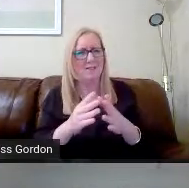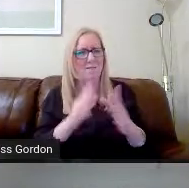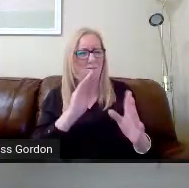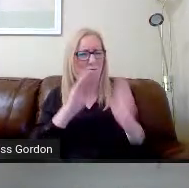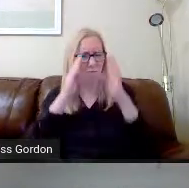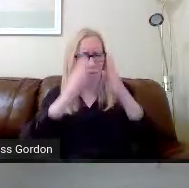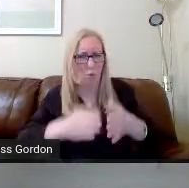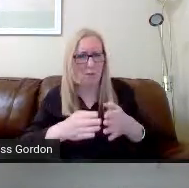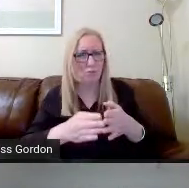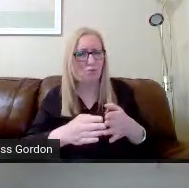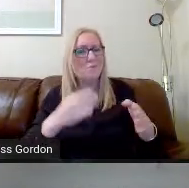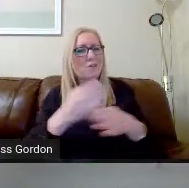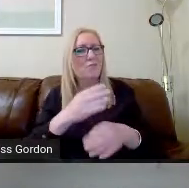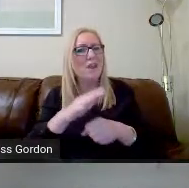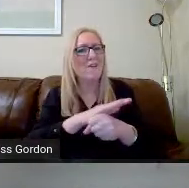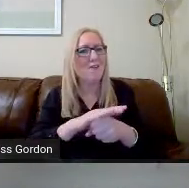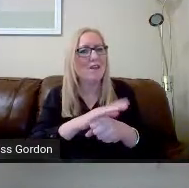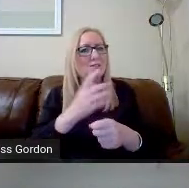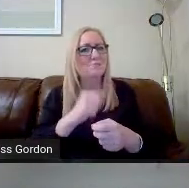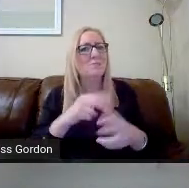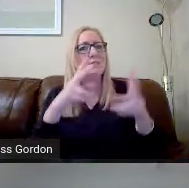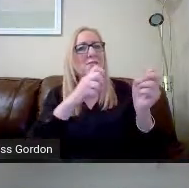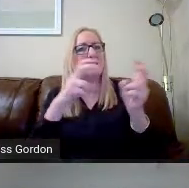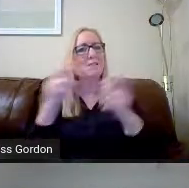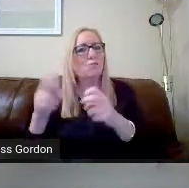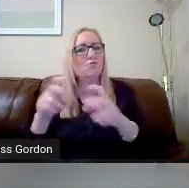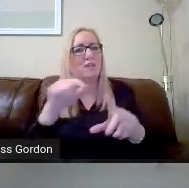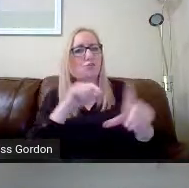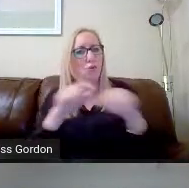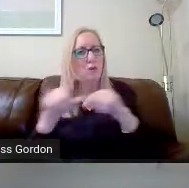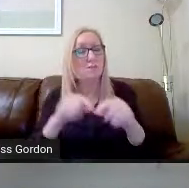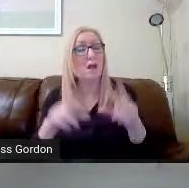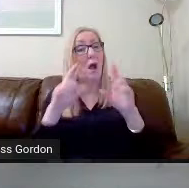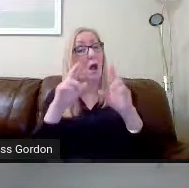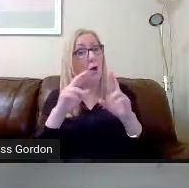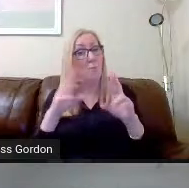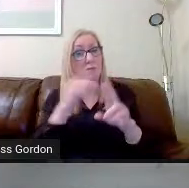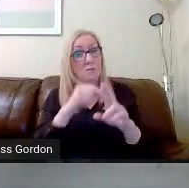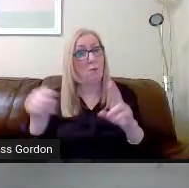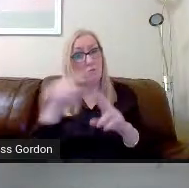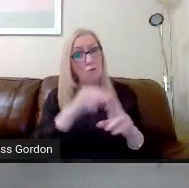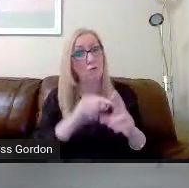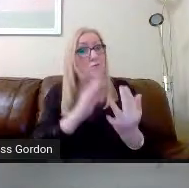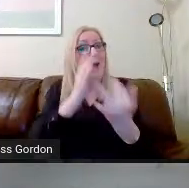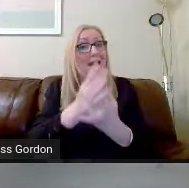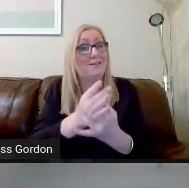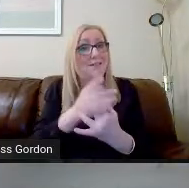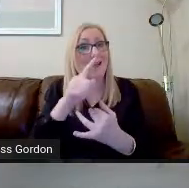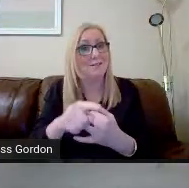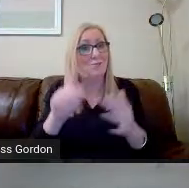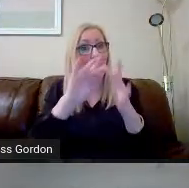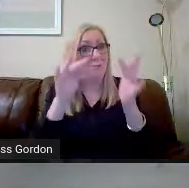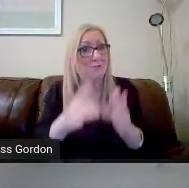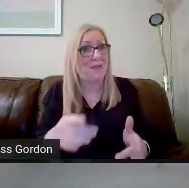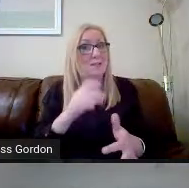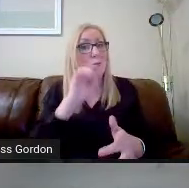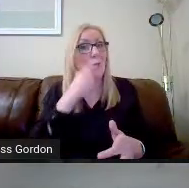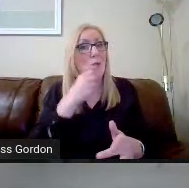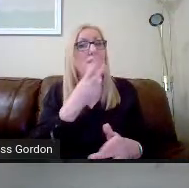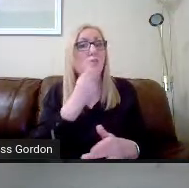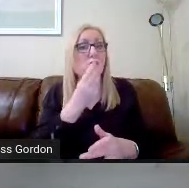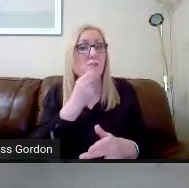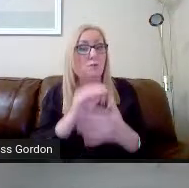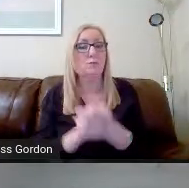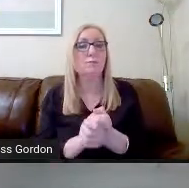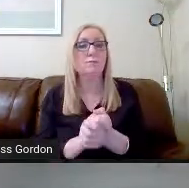subject choices. I hope some of those, if you access them, will be useful, if not all